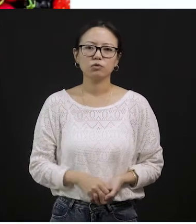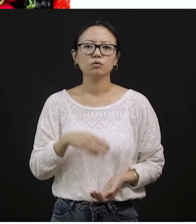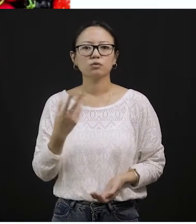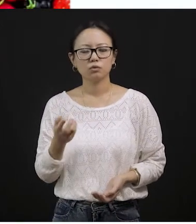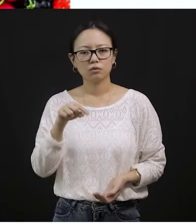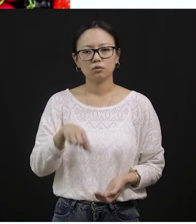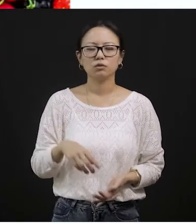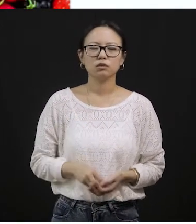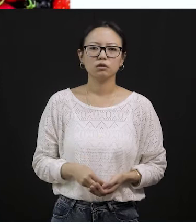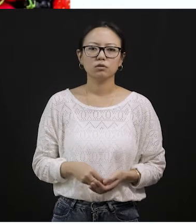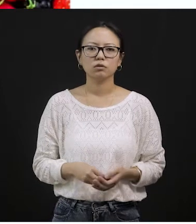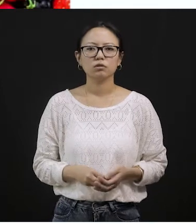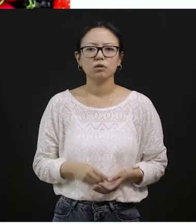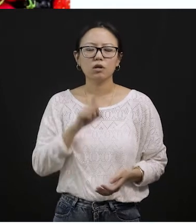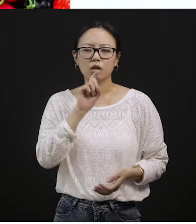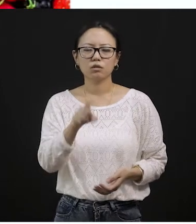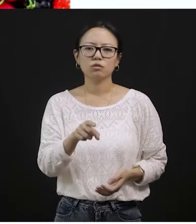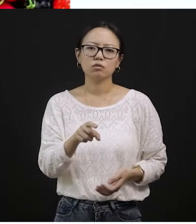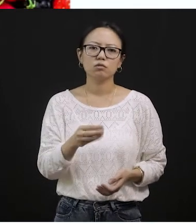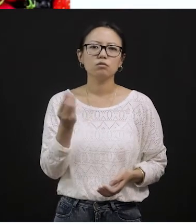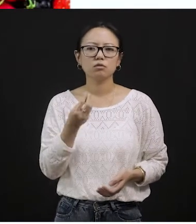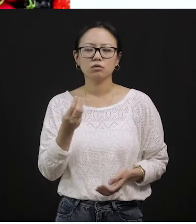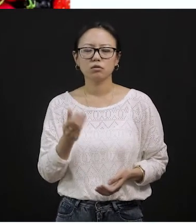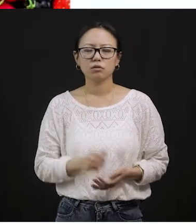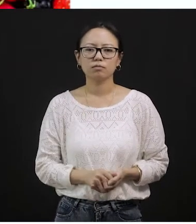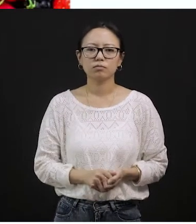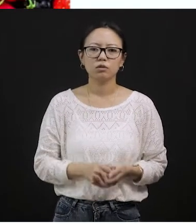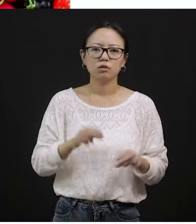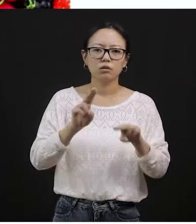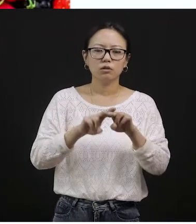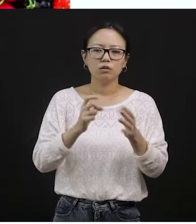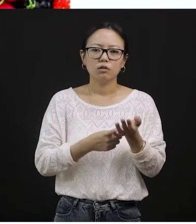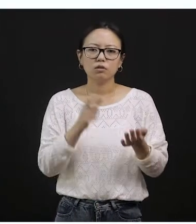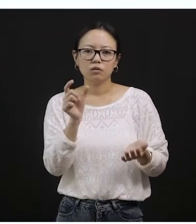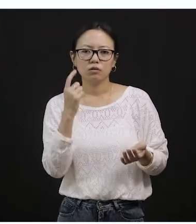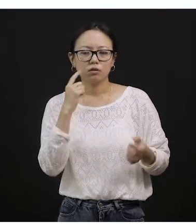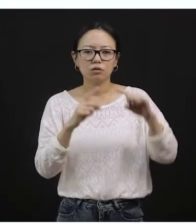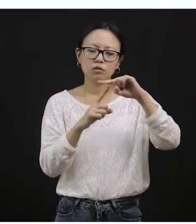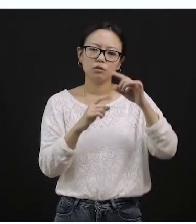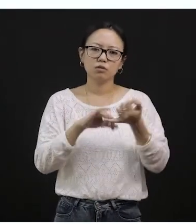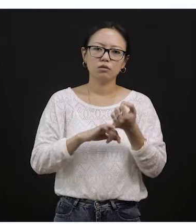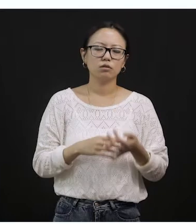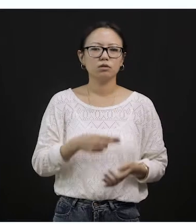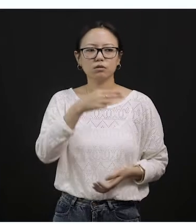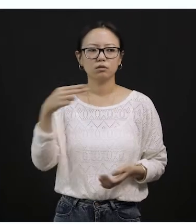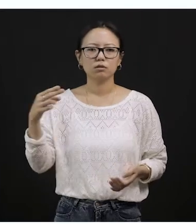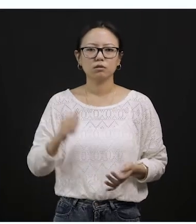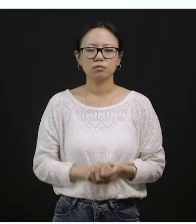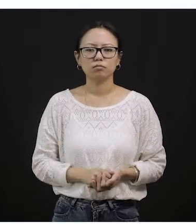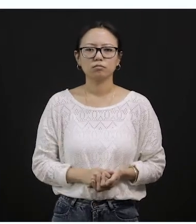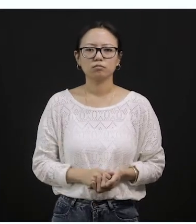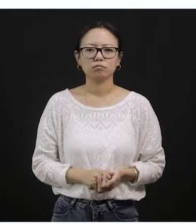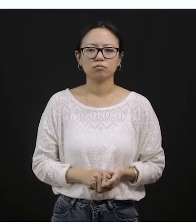name of the fruits. I'm not gonna ask you all, okay? But I will be just asking you some, alright? So here it is. Name the king